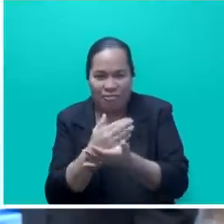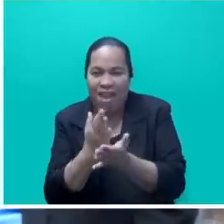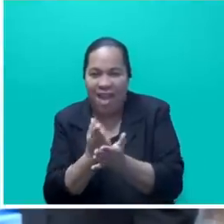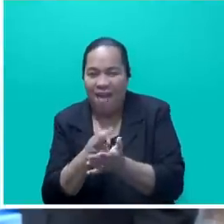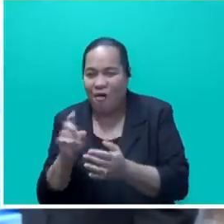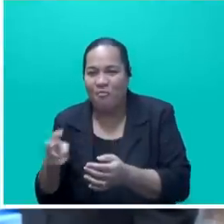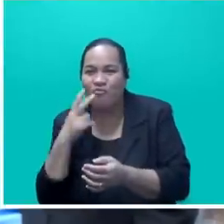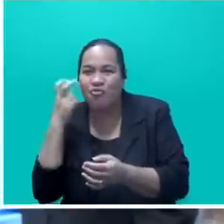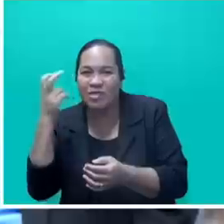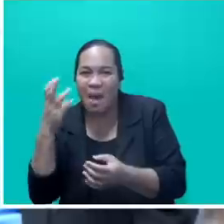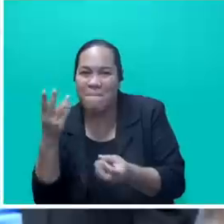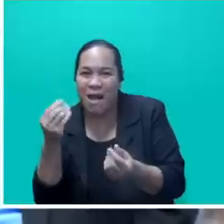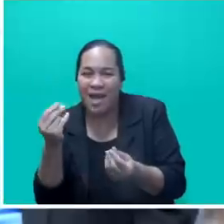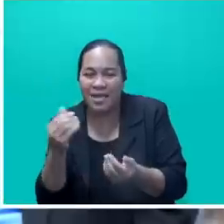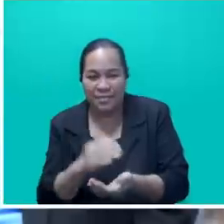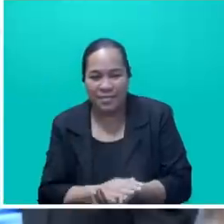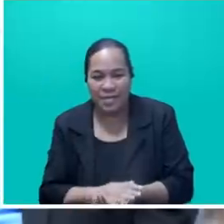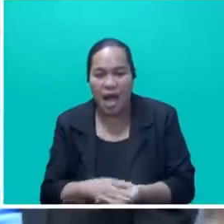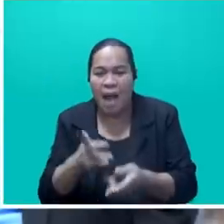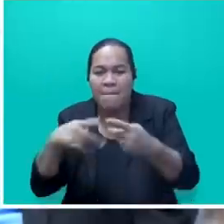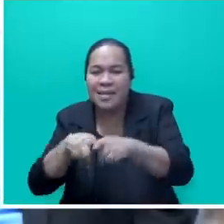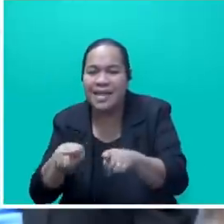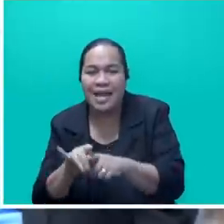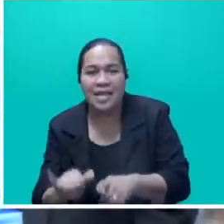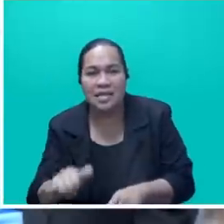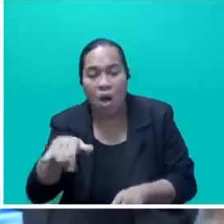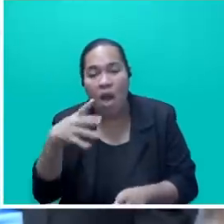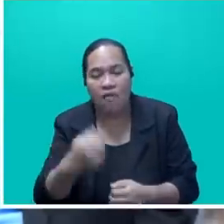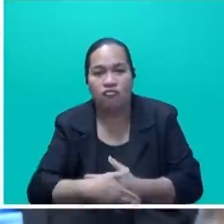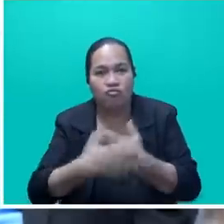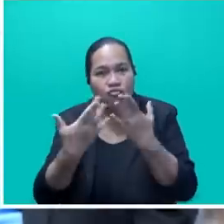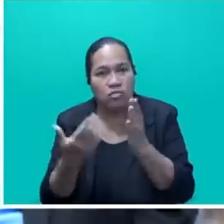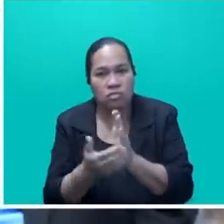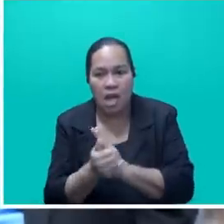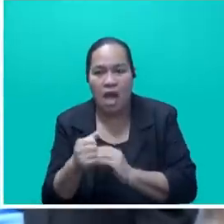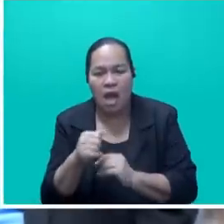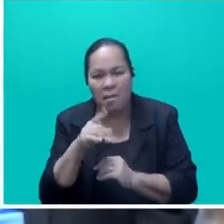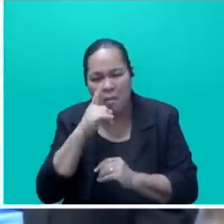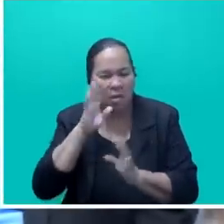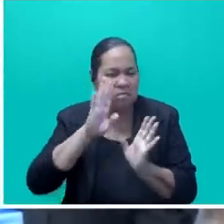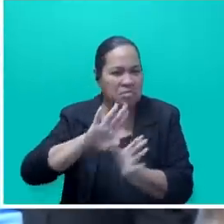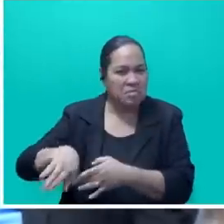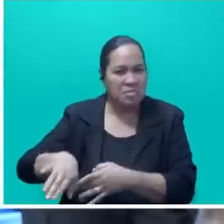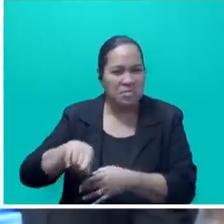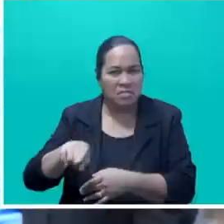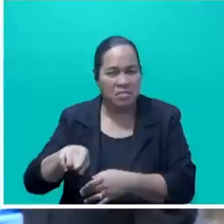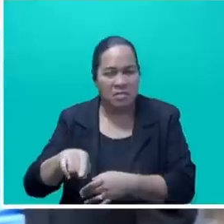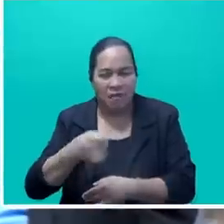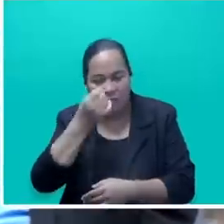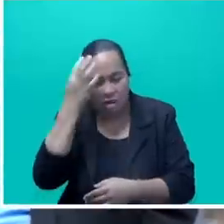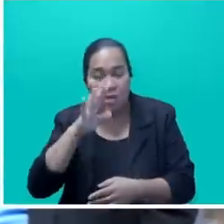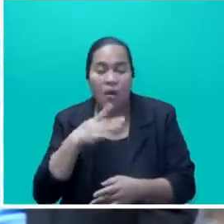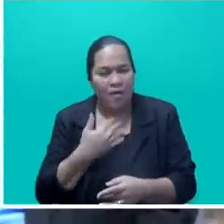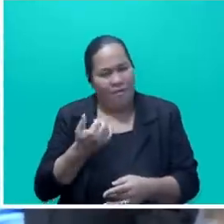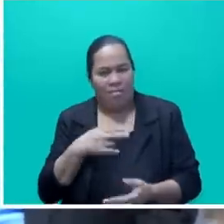pie. Tourism destinations like the Asawa, who have a huge potential, have been somewhat neglected, and we have spoken about these for